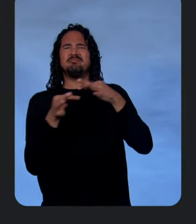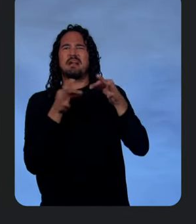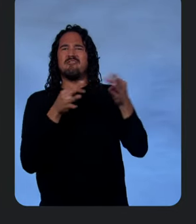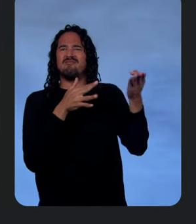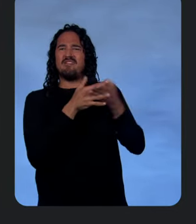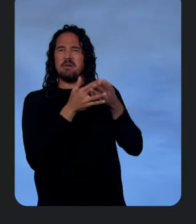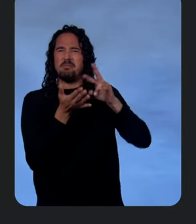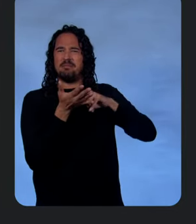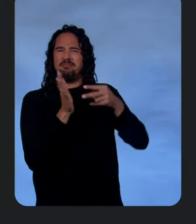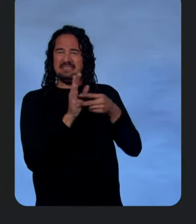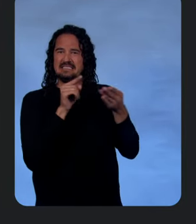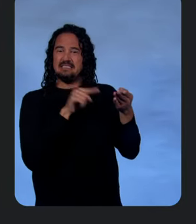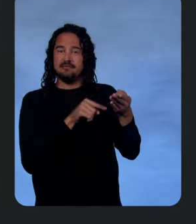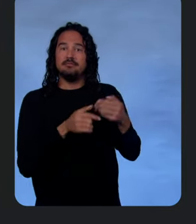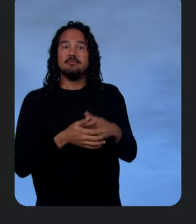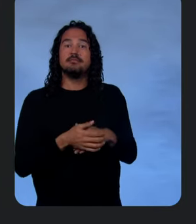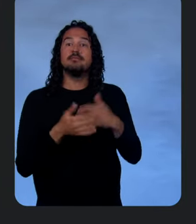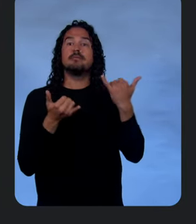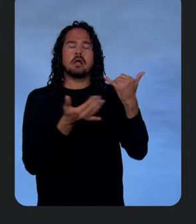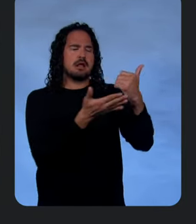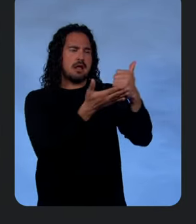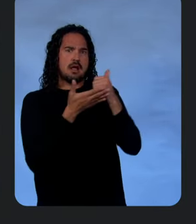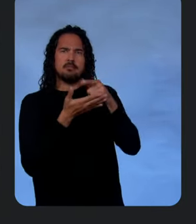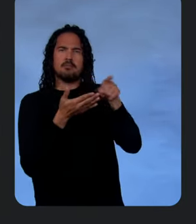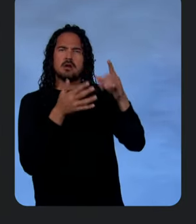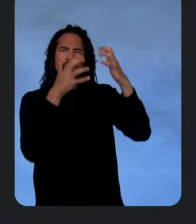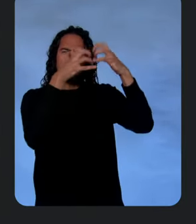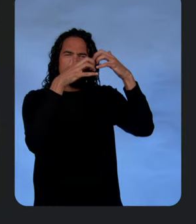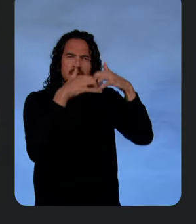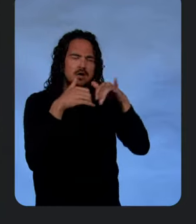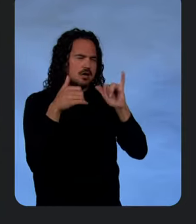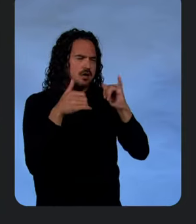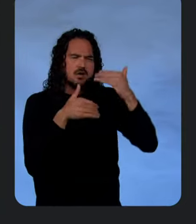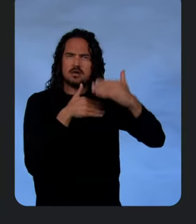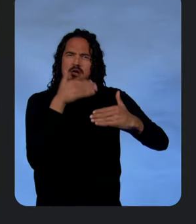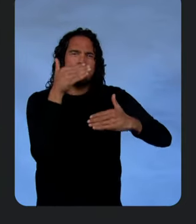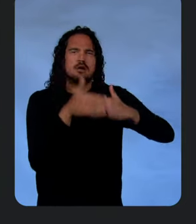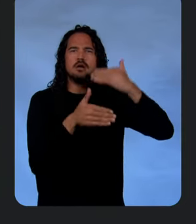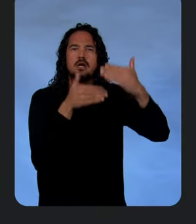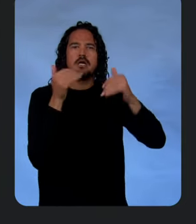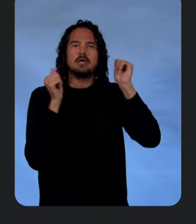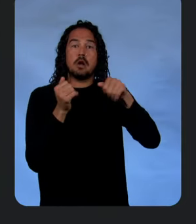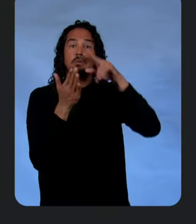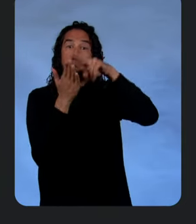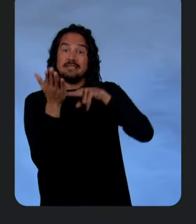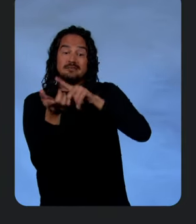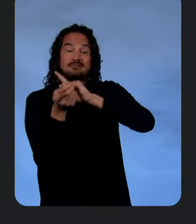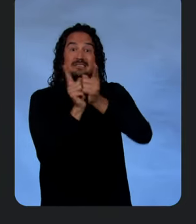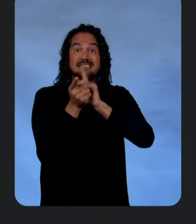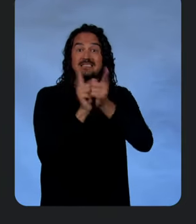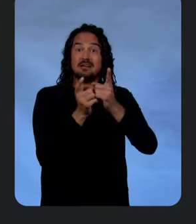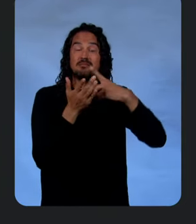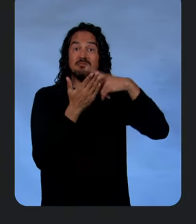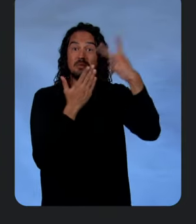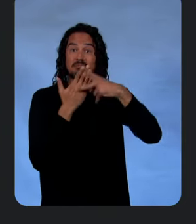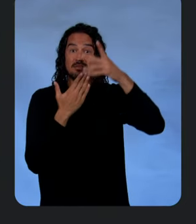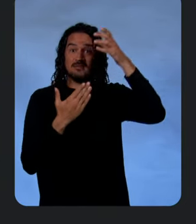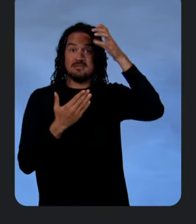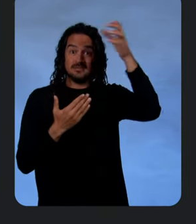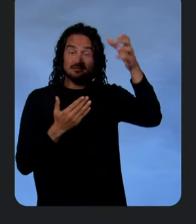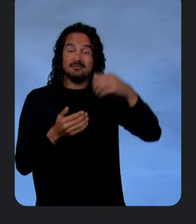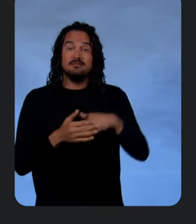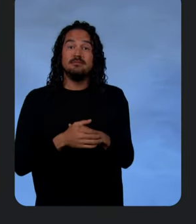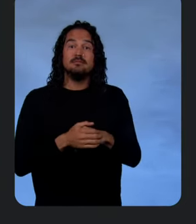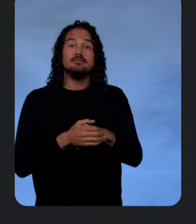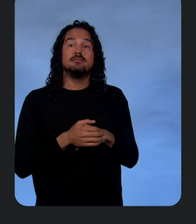So, this helps break down everything that happens here, so you can read and translate programming concepts. To make our app, we